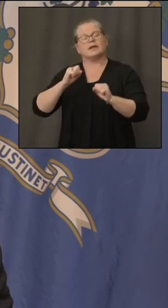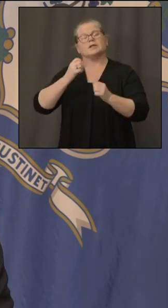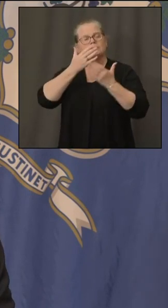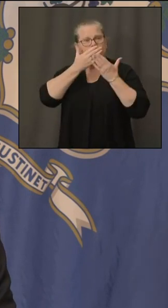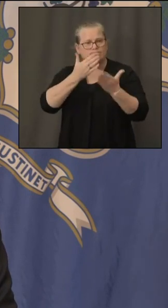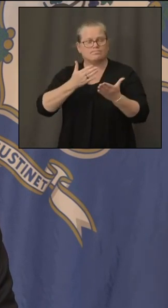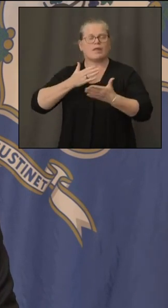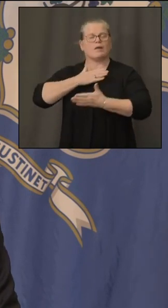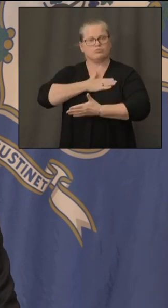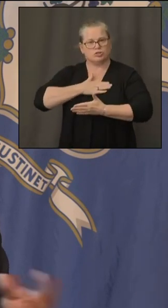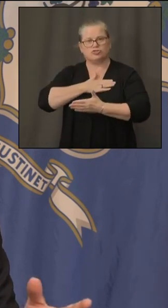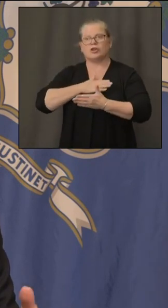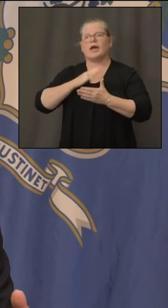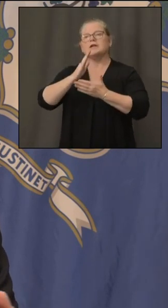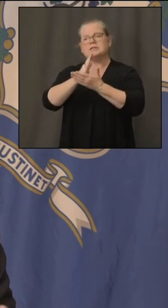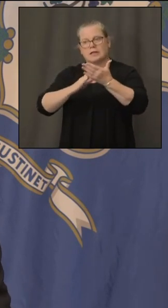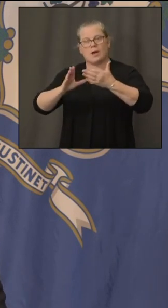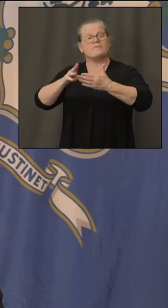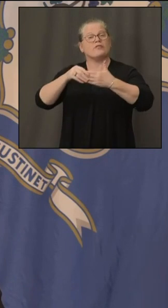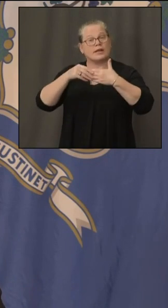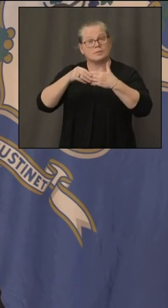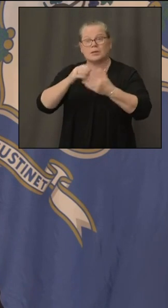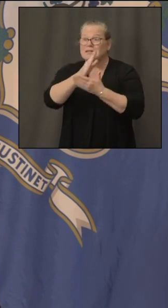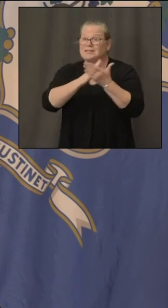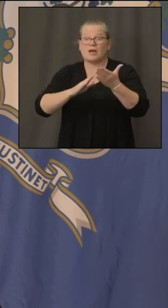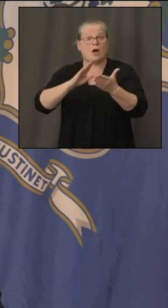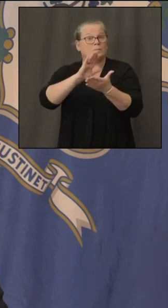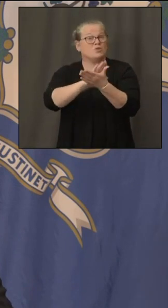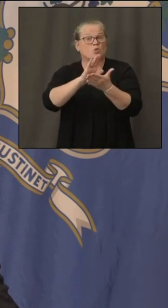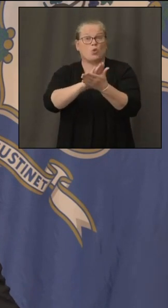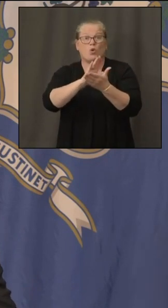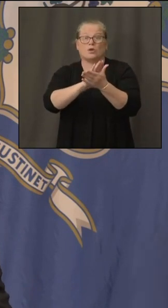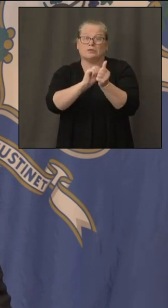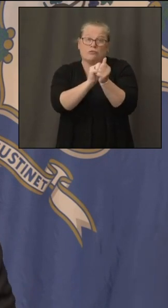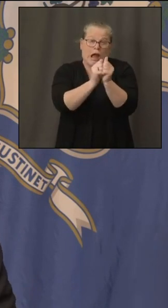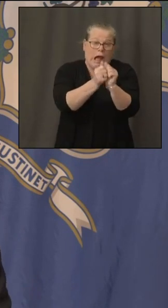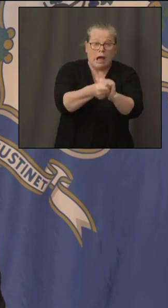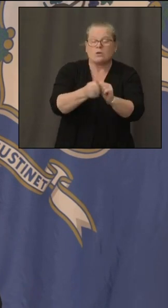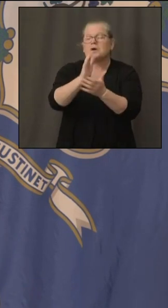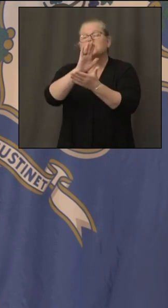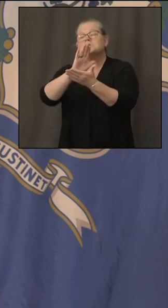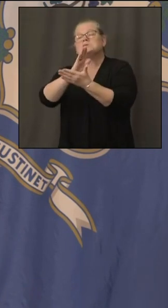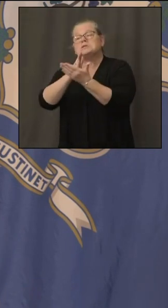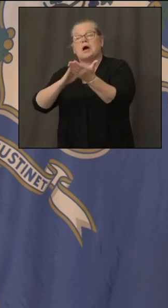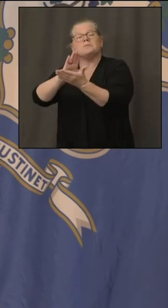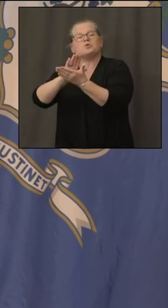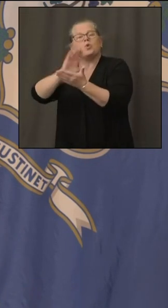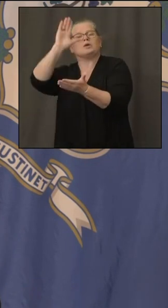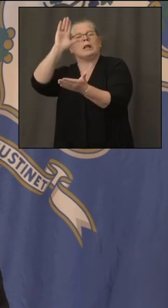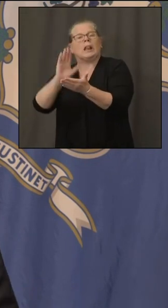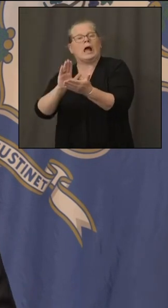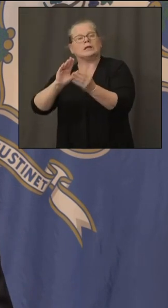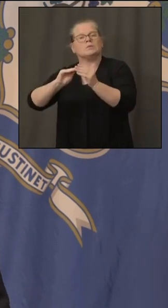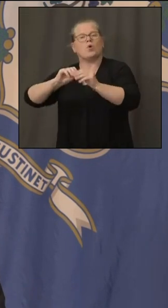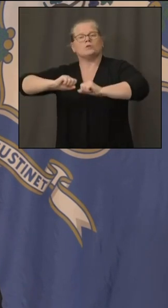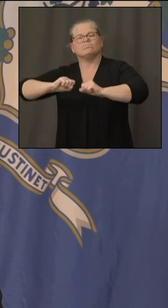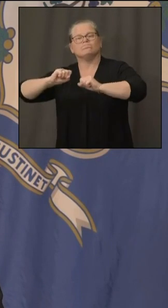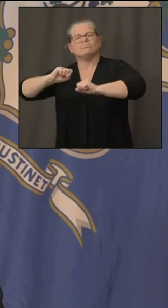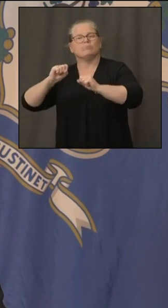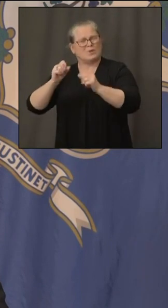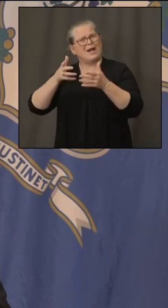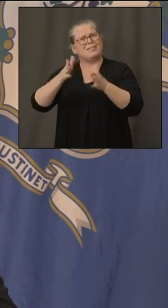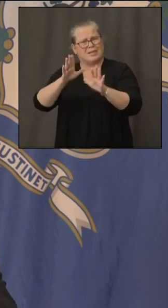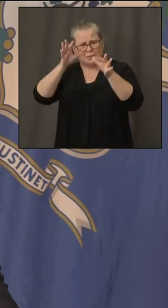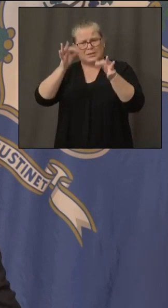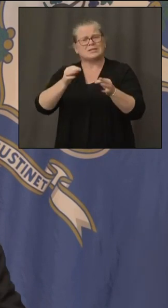that um some schools are very crowded some schools are a lot less crowded so let them make some of that determination i like the way